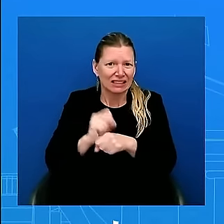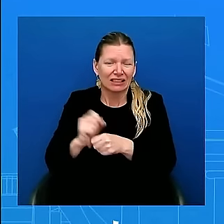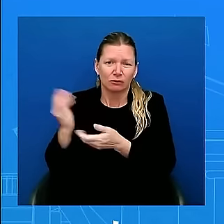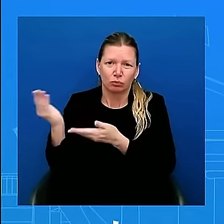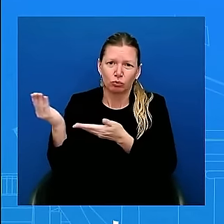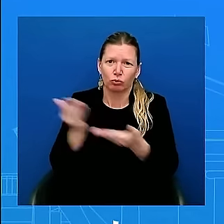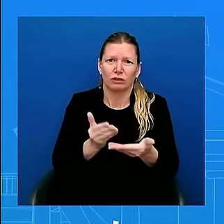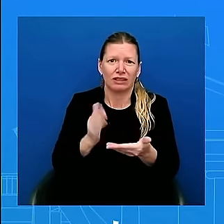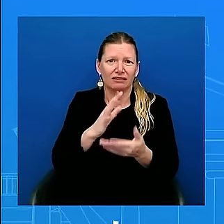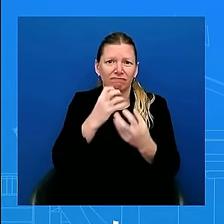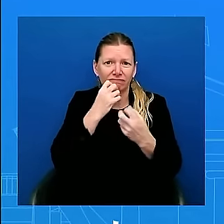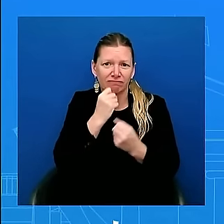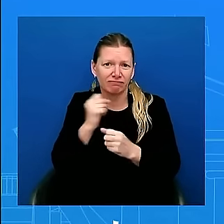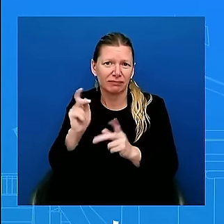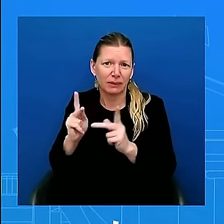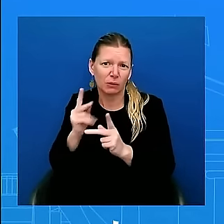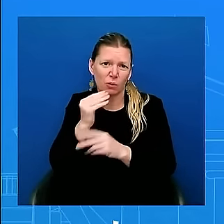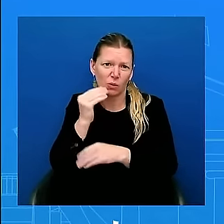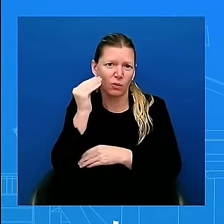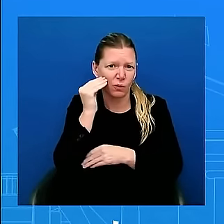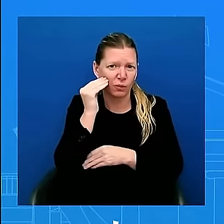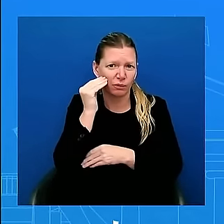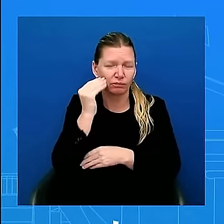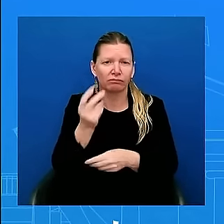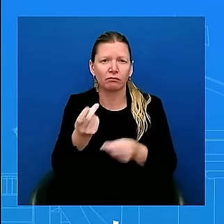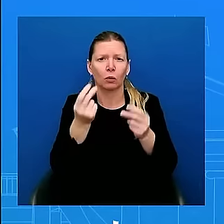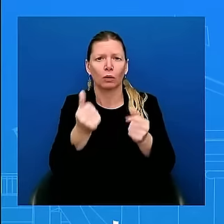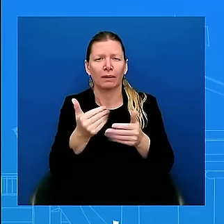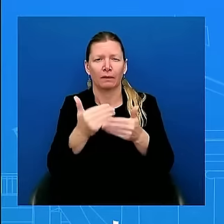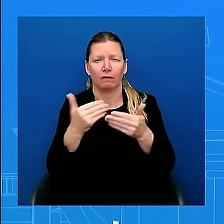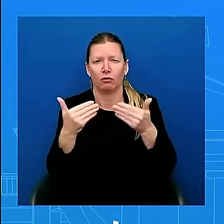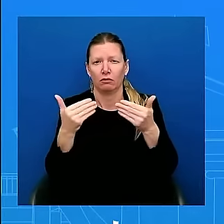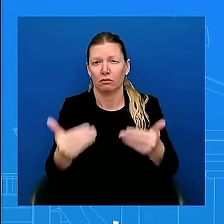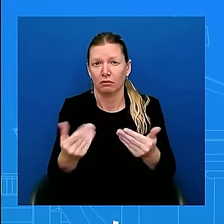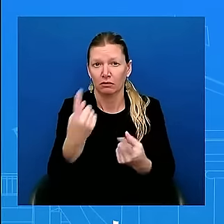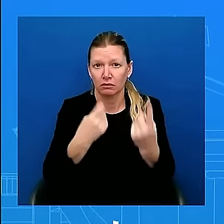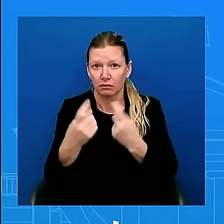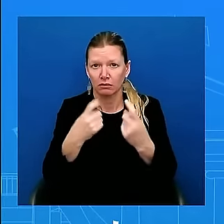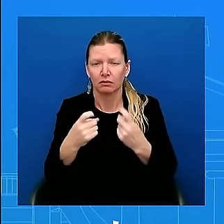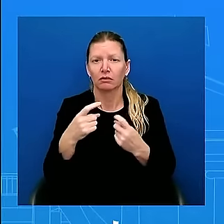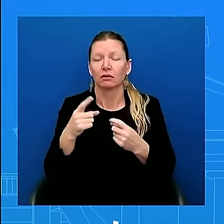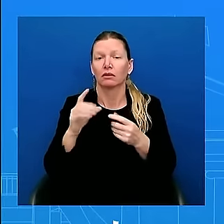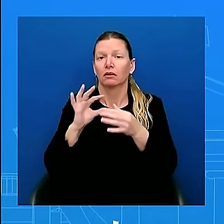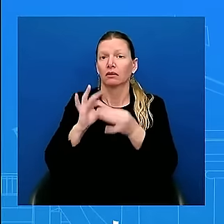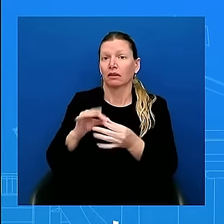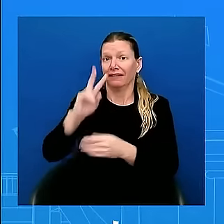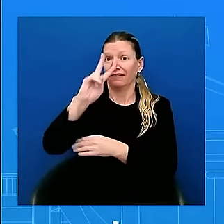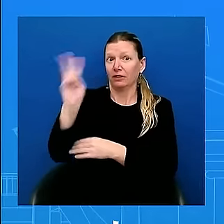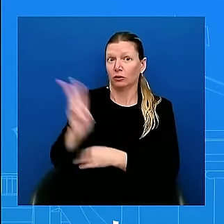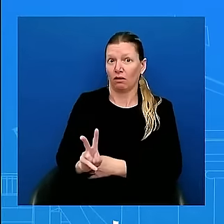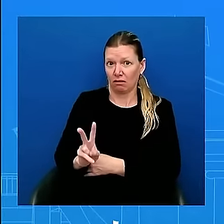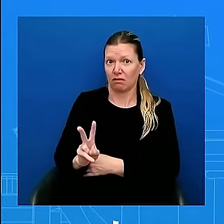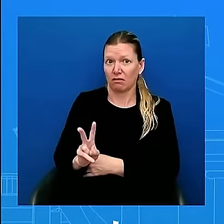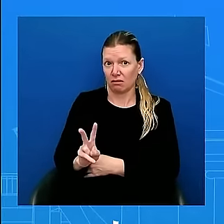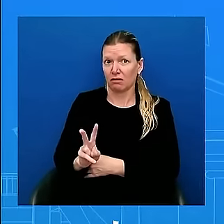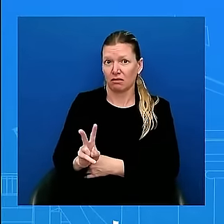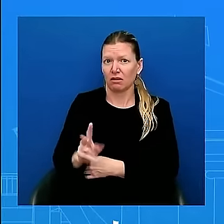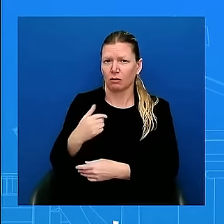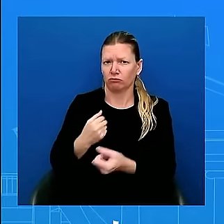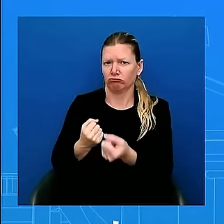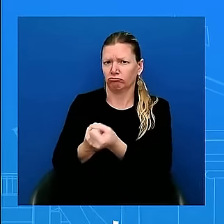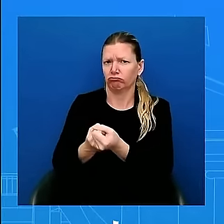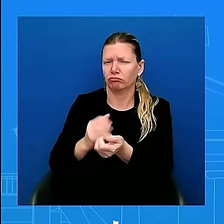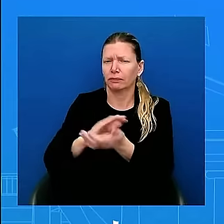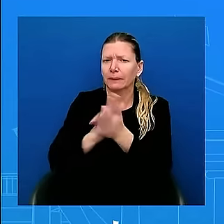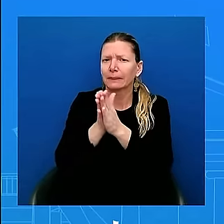elections that we expect and hope will come on Sunday. Elections that will reflect the will and the aspirations